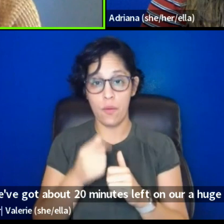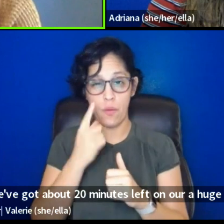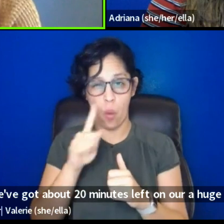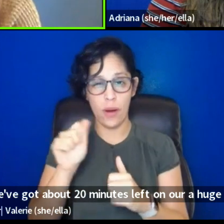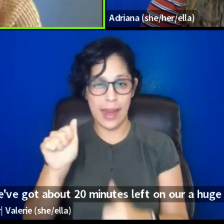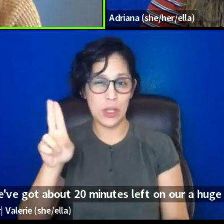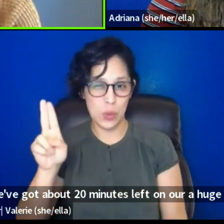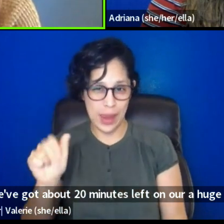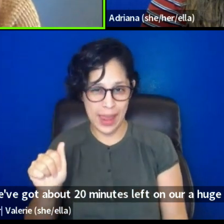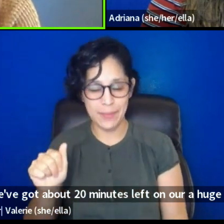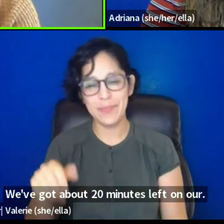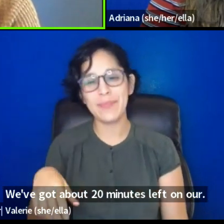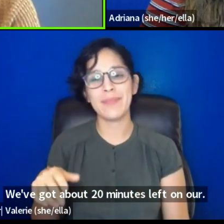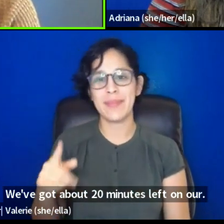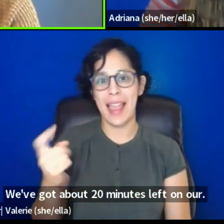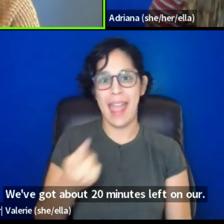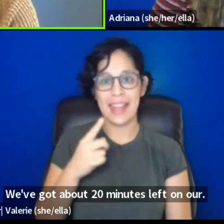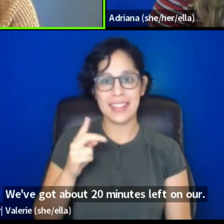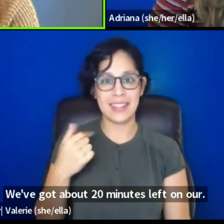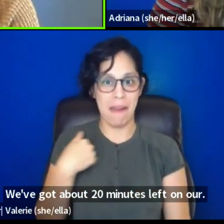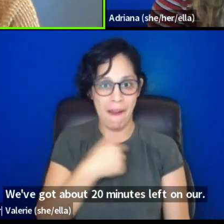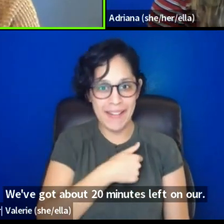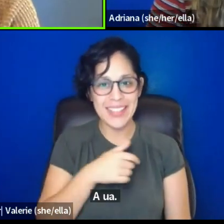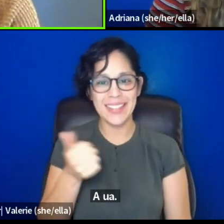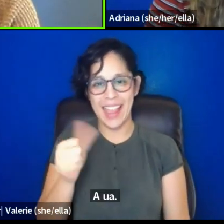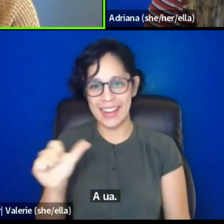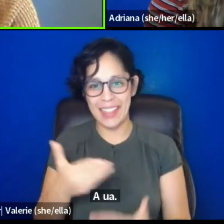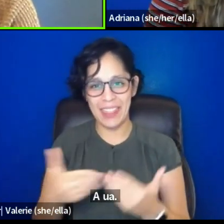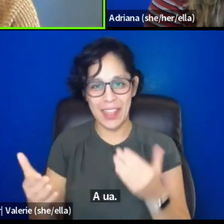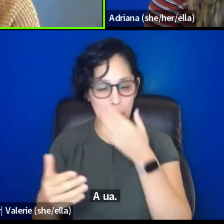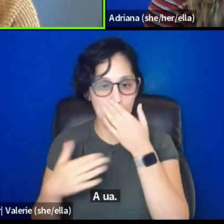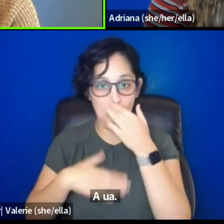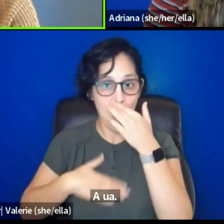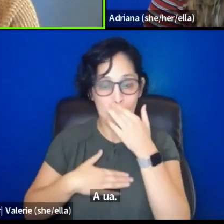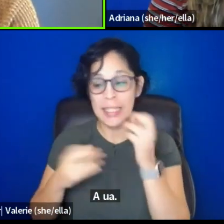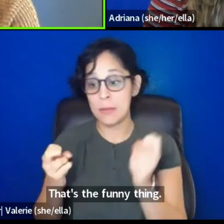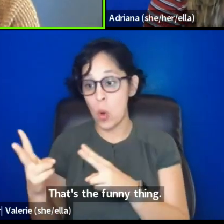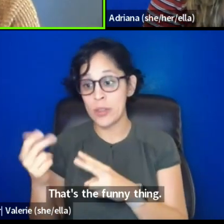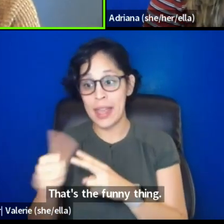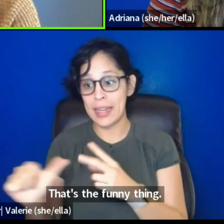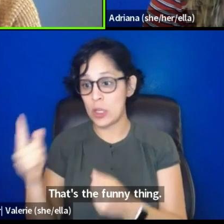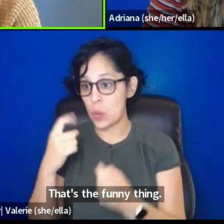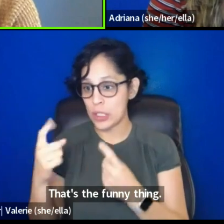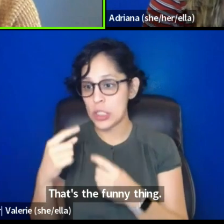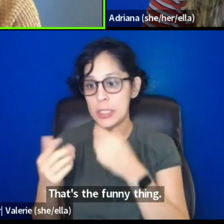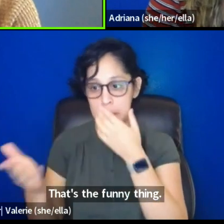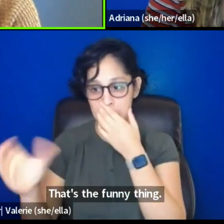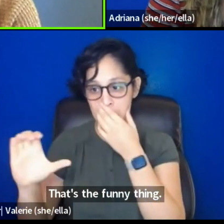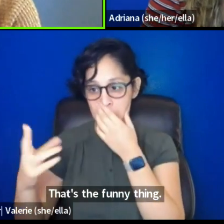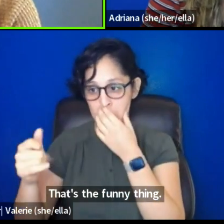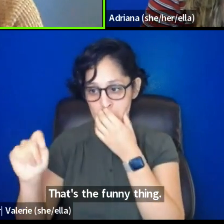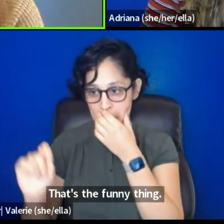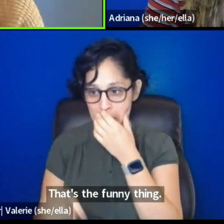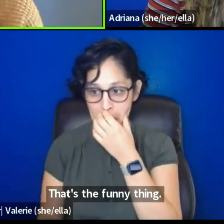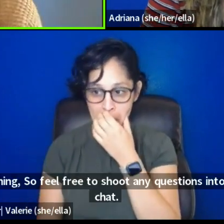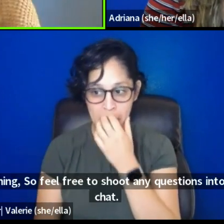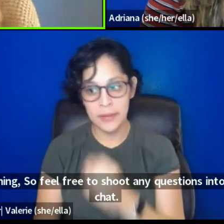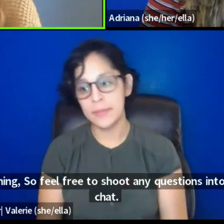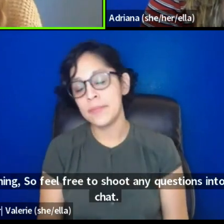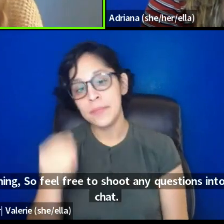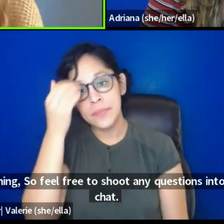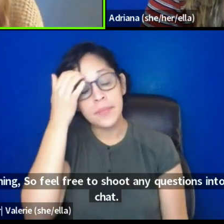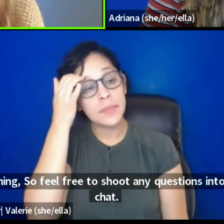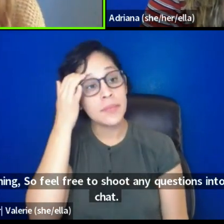ask us anything, um, so feel free to shoot any questions into the chat, um, and I